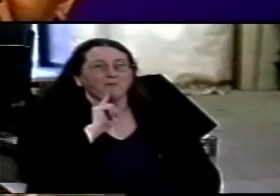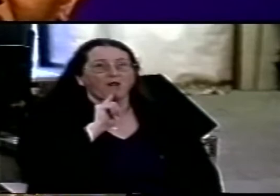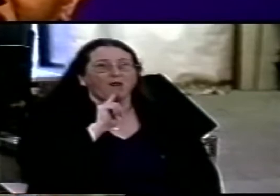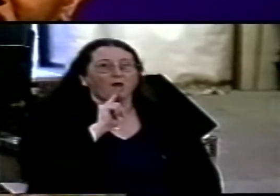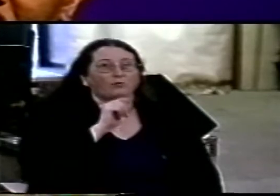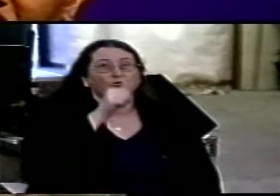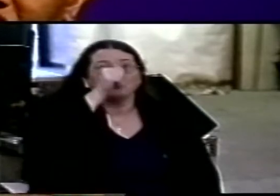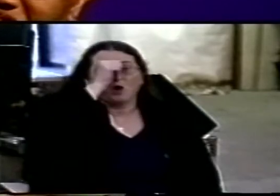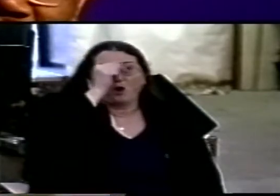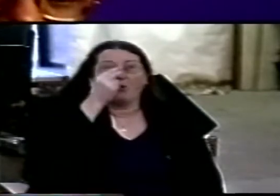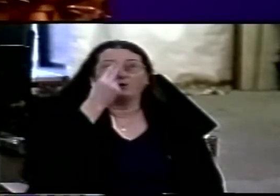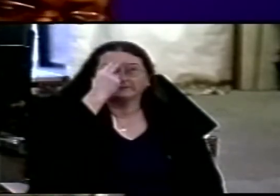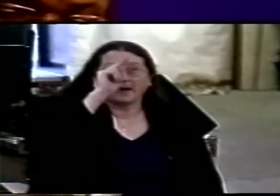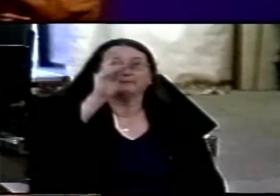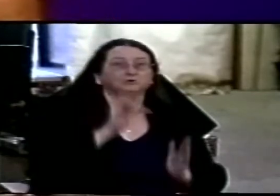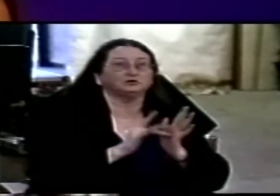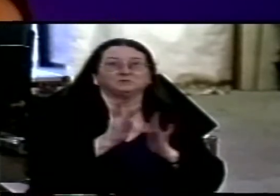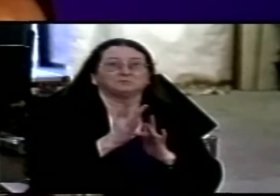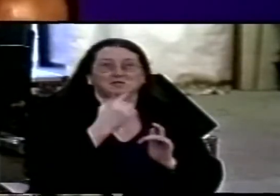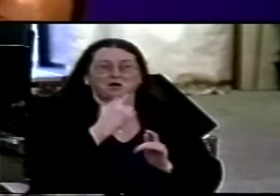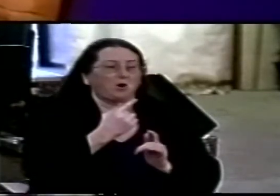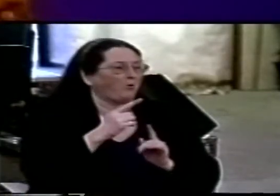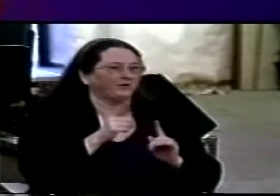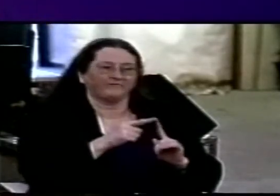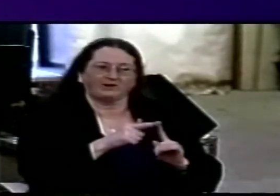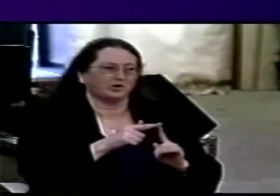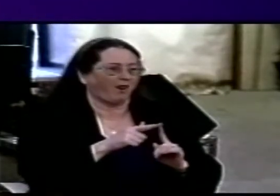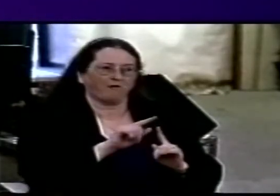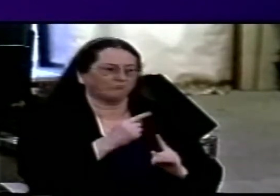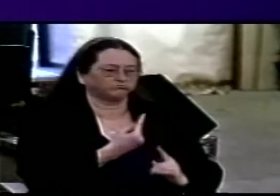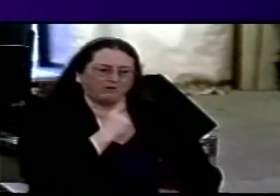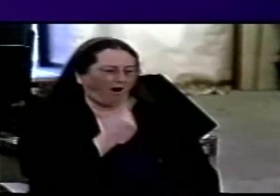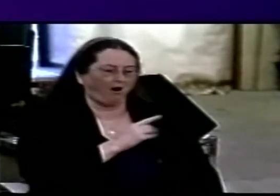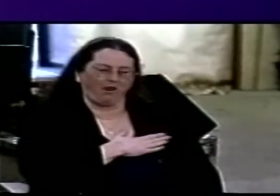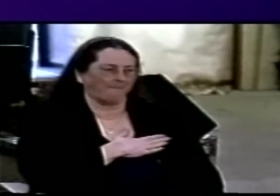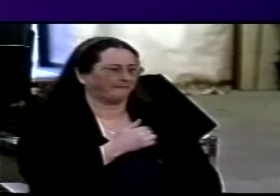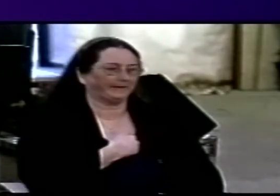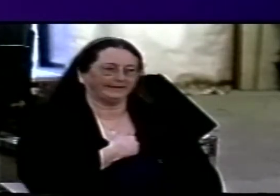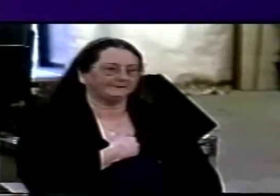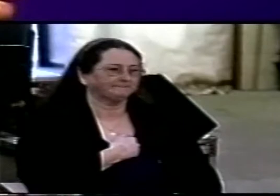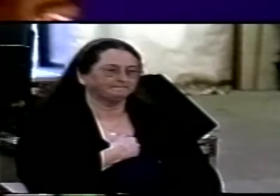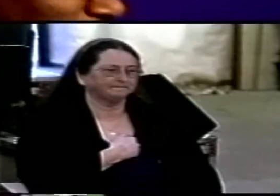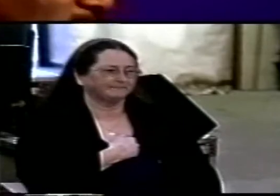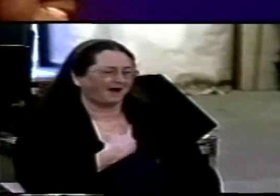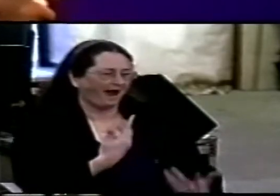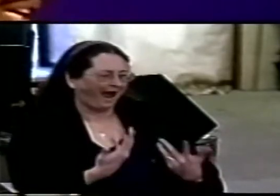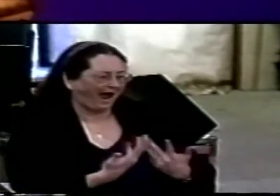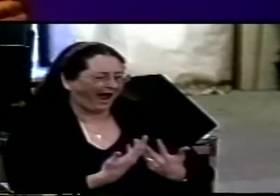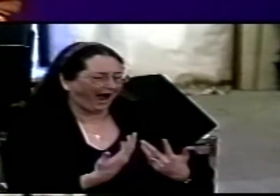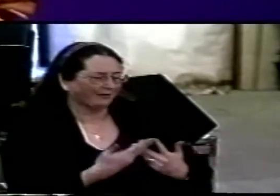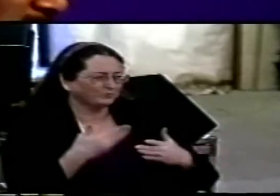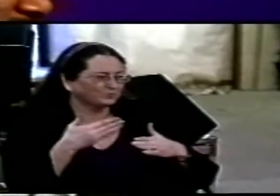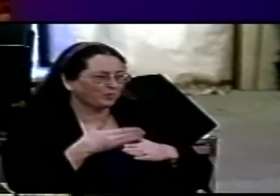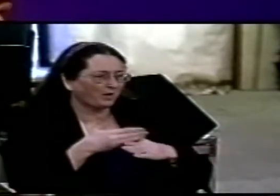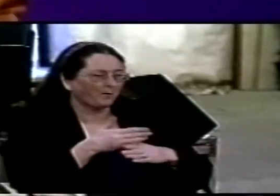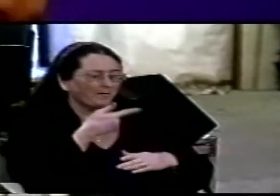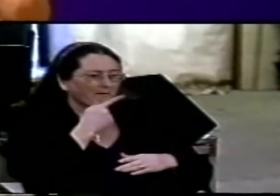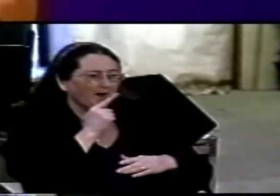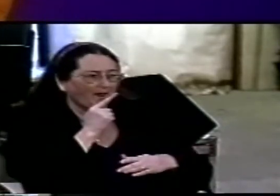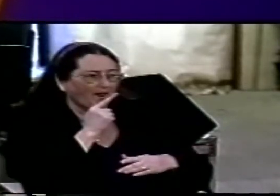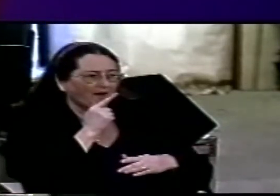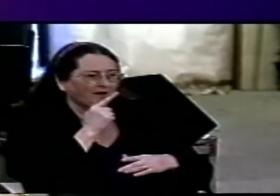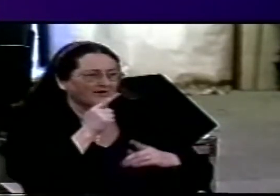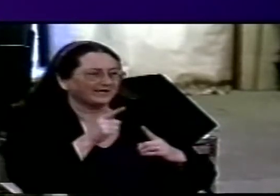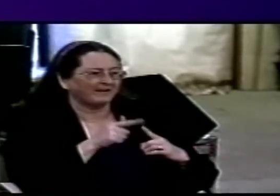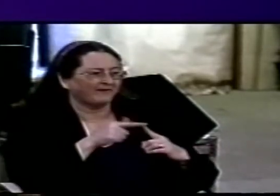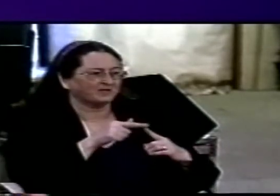under the big E of evangelicalism and ladies and gentlemen what do you do with an evangelical catholic if you find